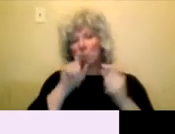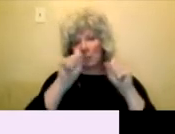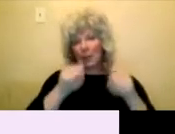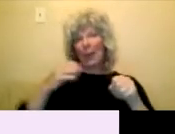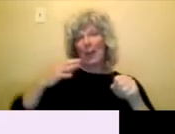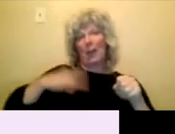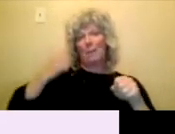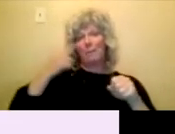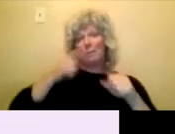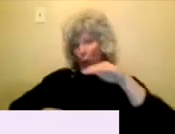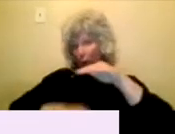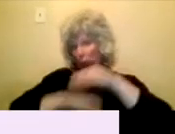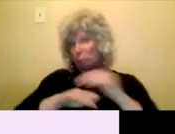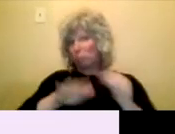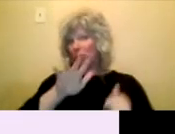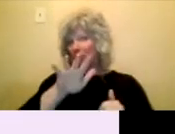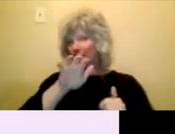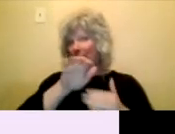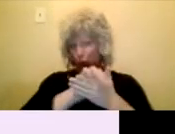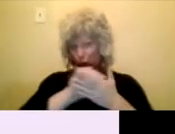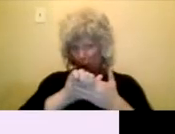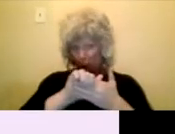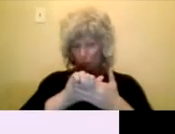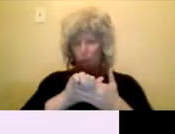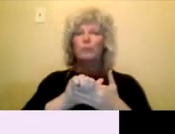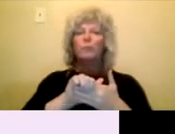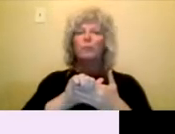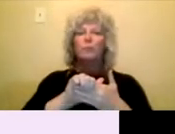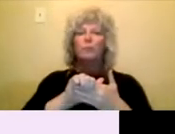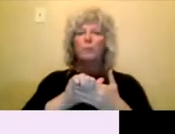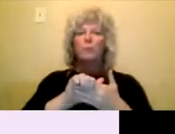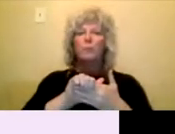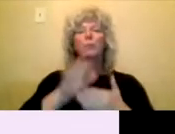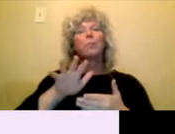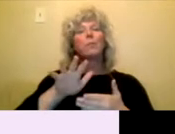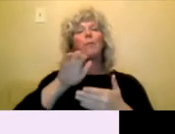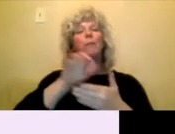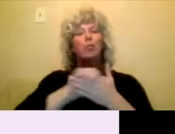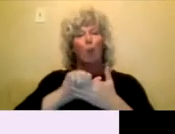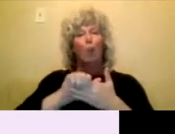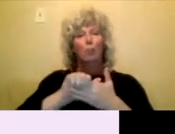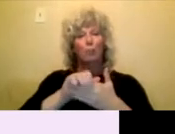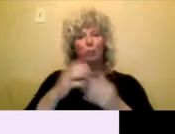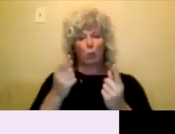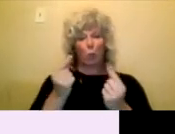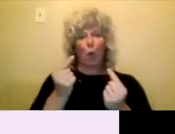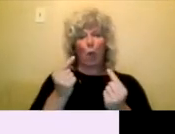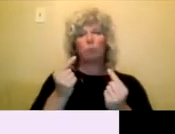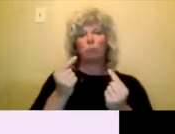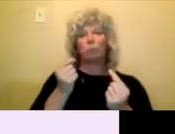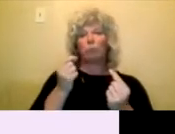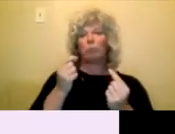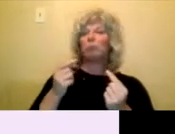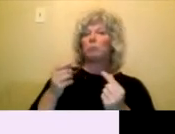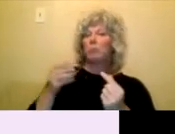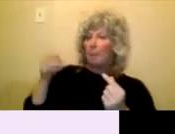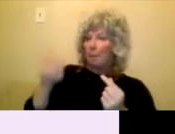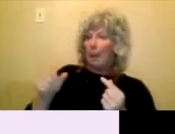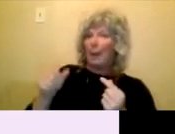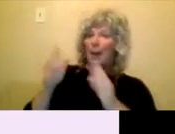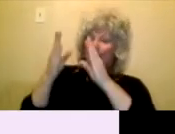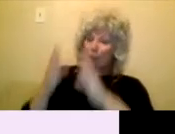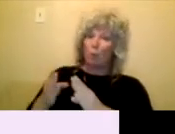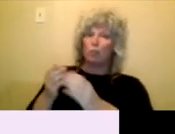to, to pay a service provider to help you write the grant.